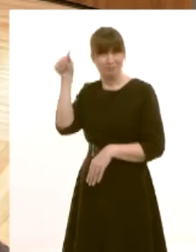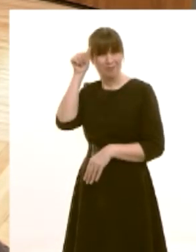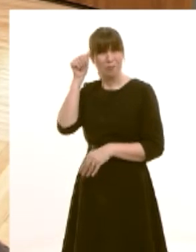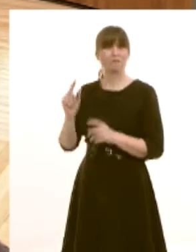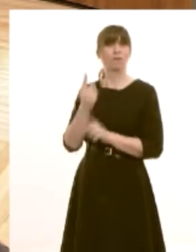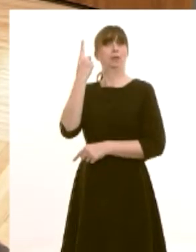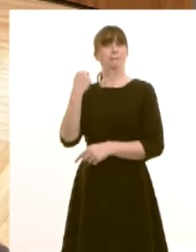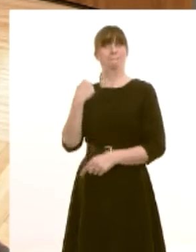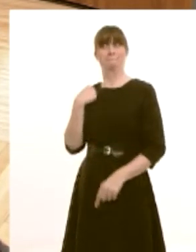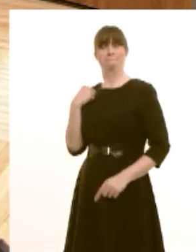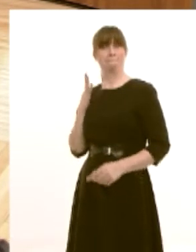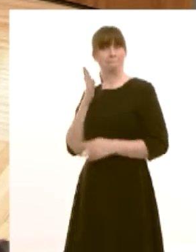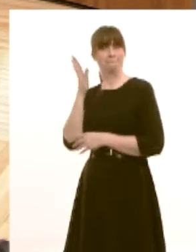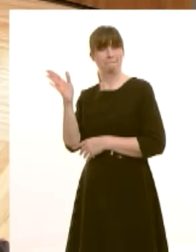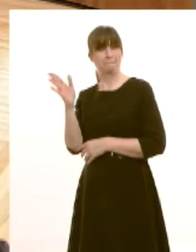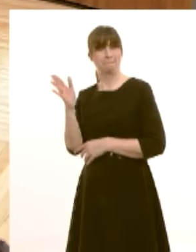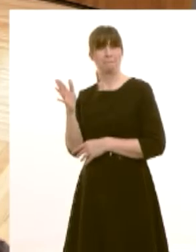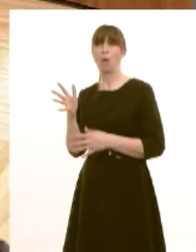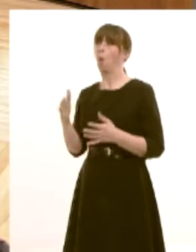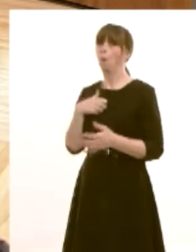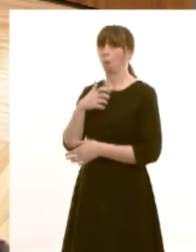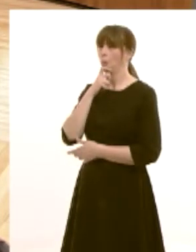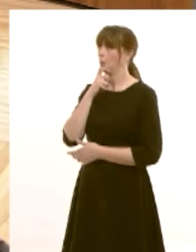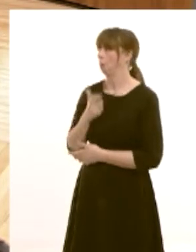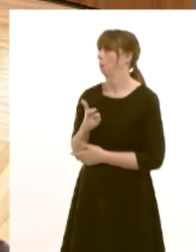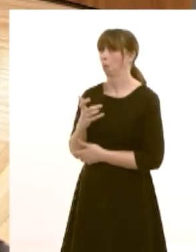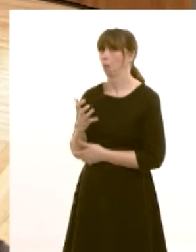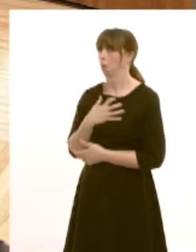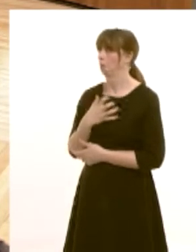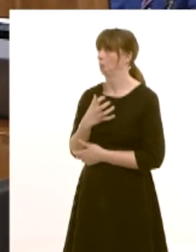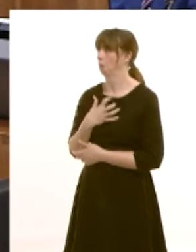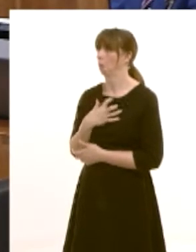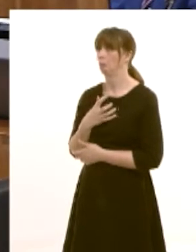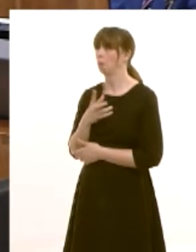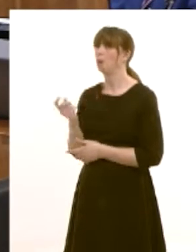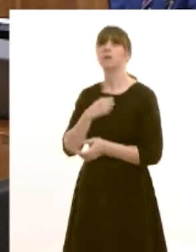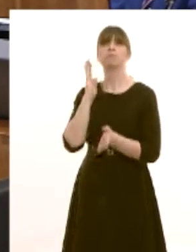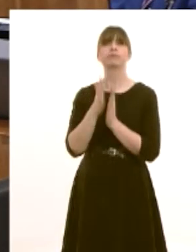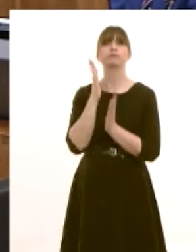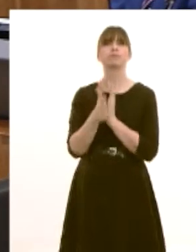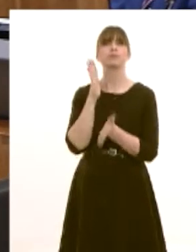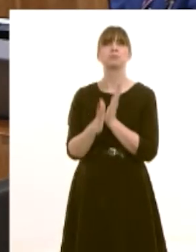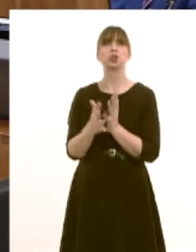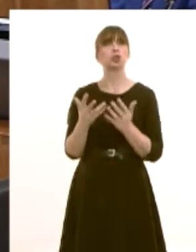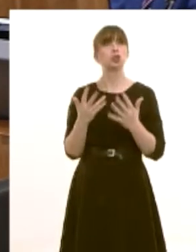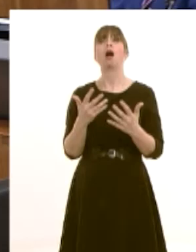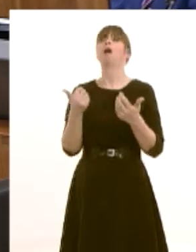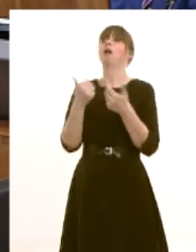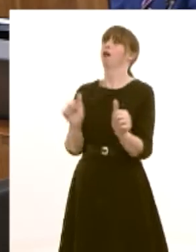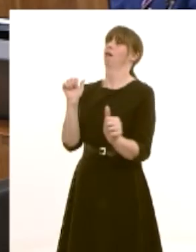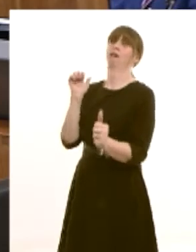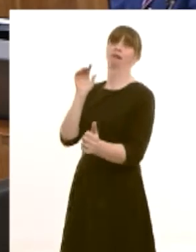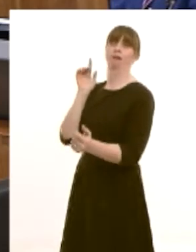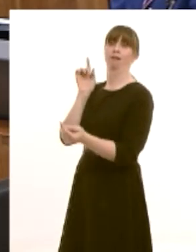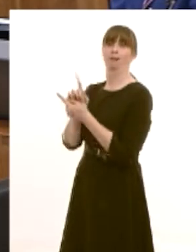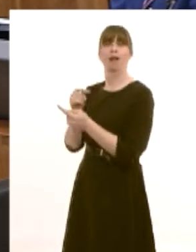first visit uh and it was hugely uh hugely impressive uh it's a site i've driven past many times but not visited and uh went there i think in the the